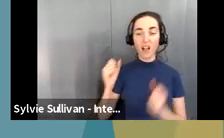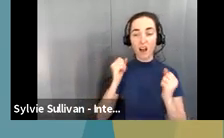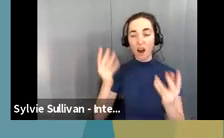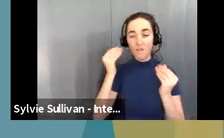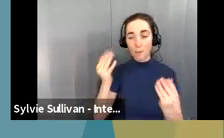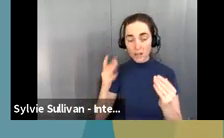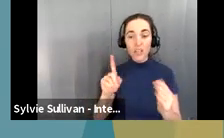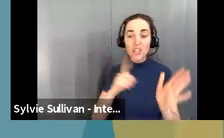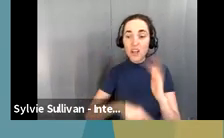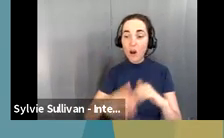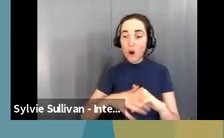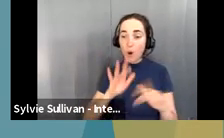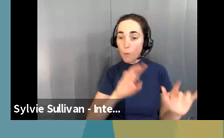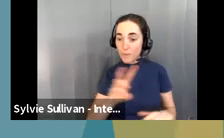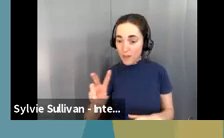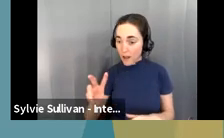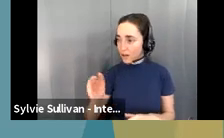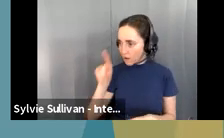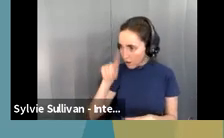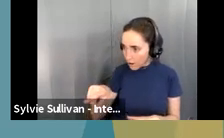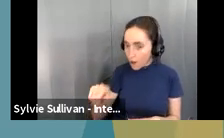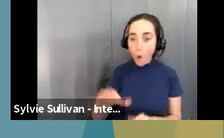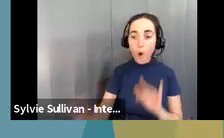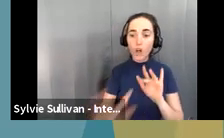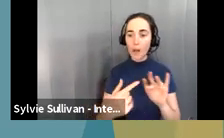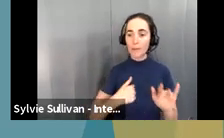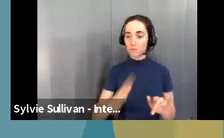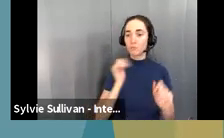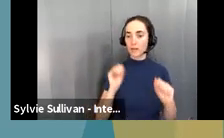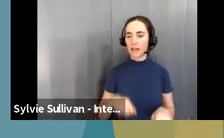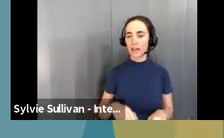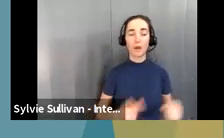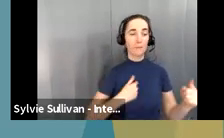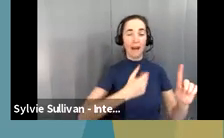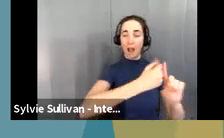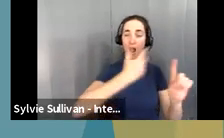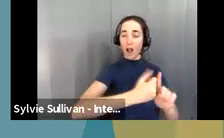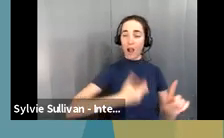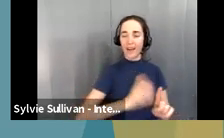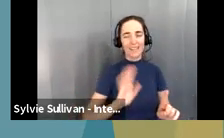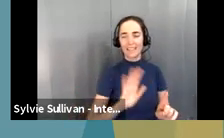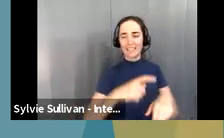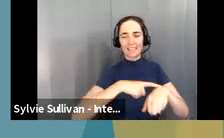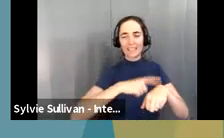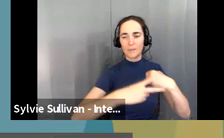or feel free to reach out to me. I won't go through all of these for the sake of time. So, next slide, please.